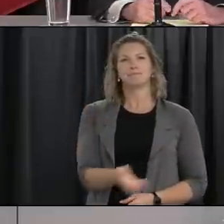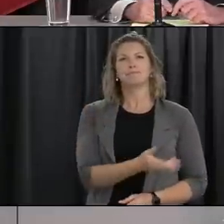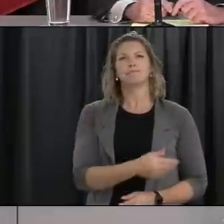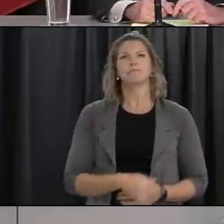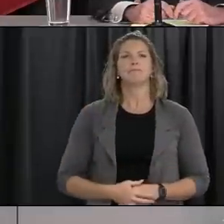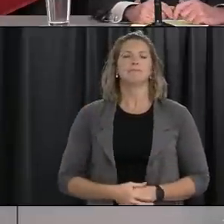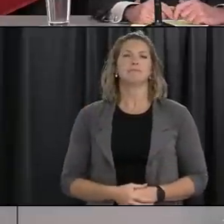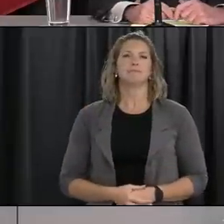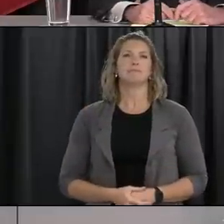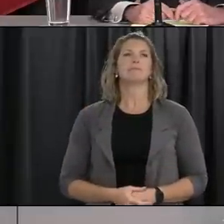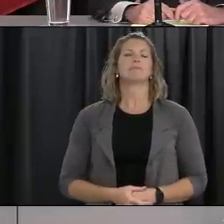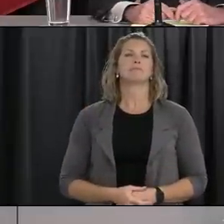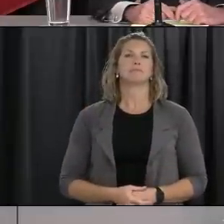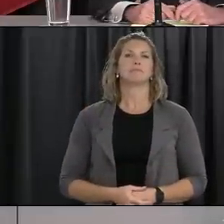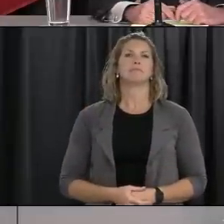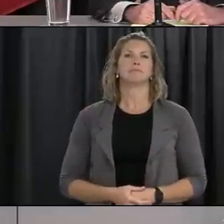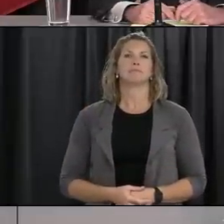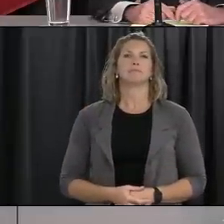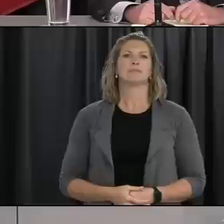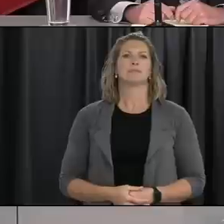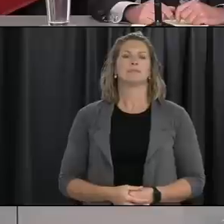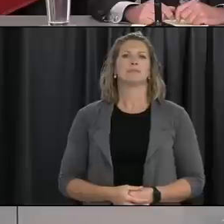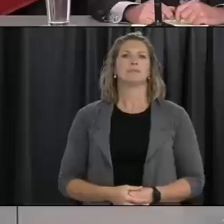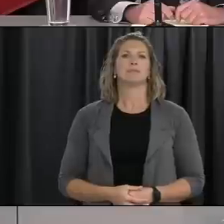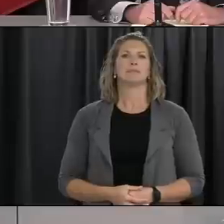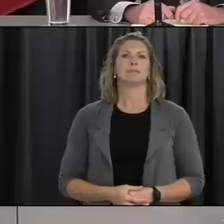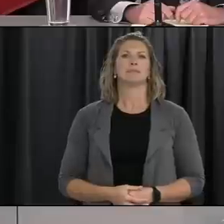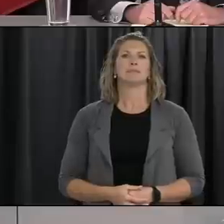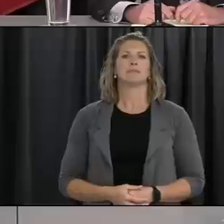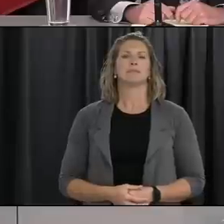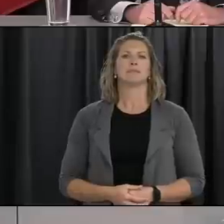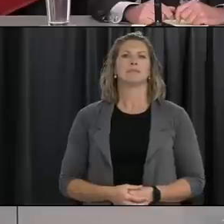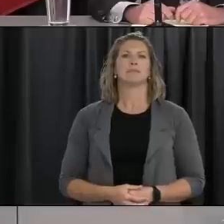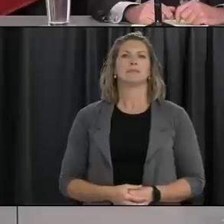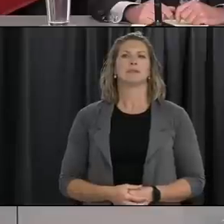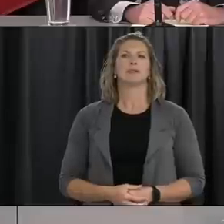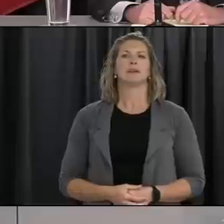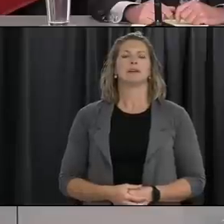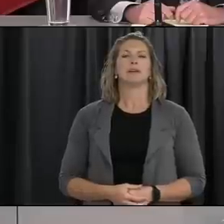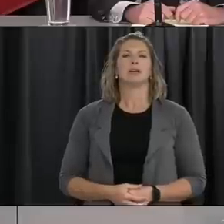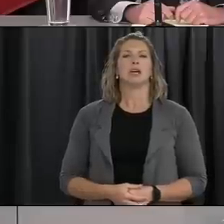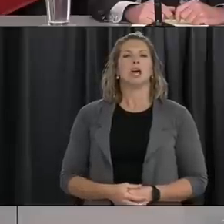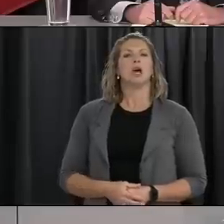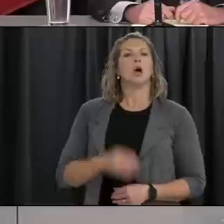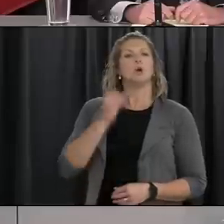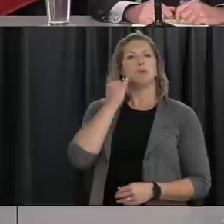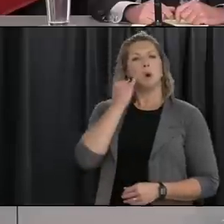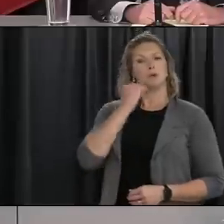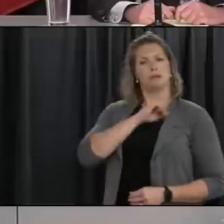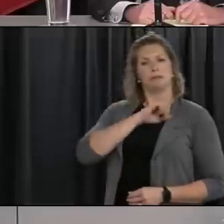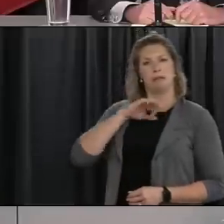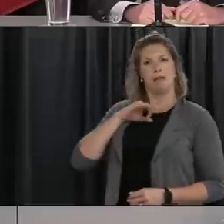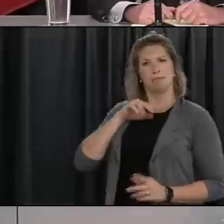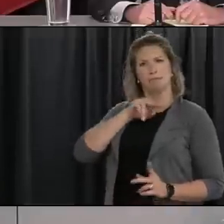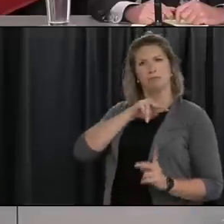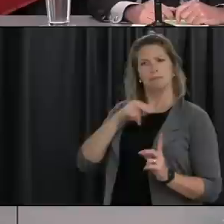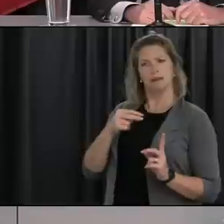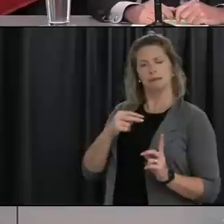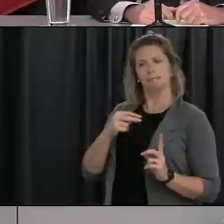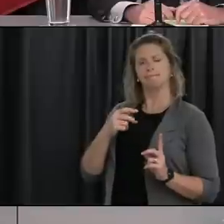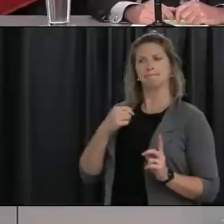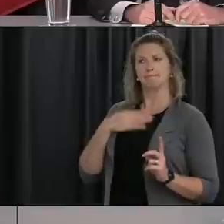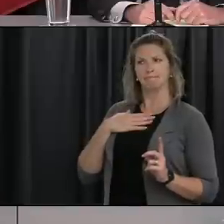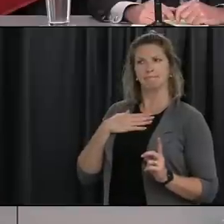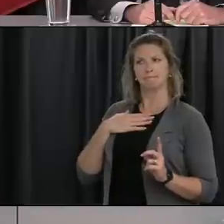thank you from an employer's perspective even an employee one when feeling like they should perhaps fall into the